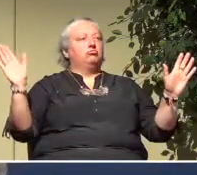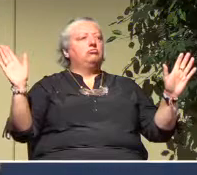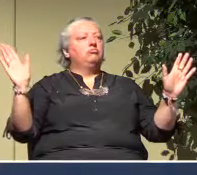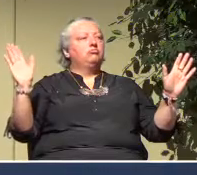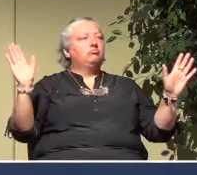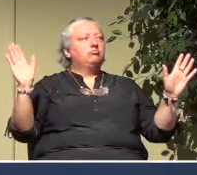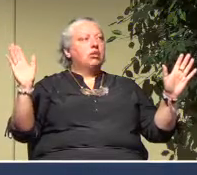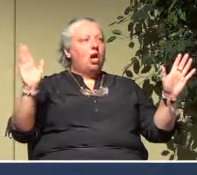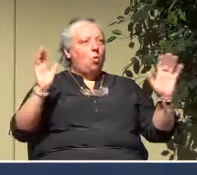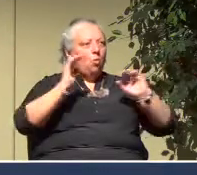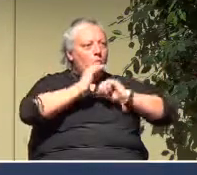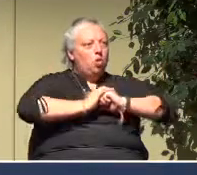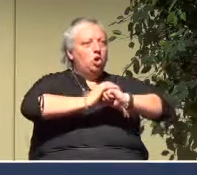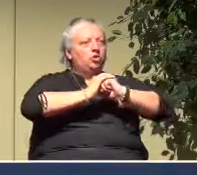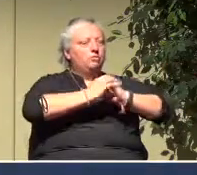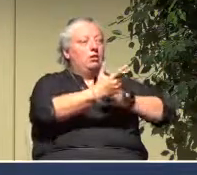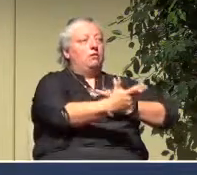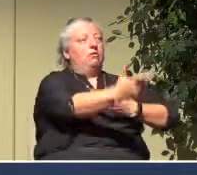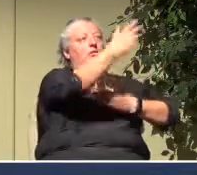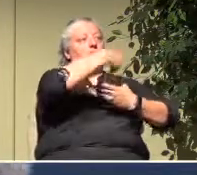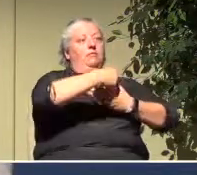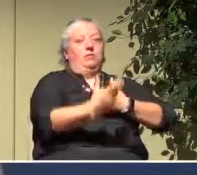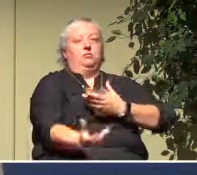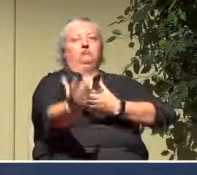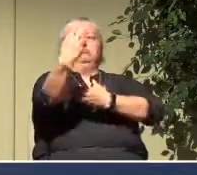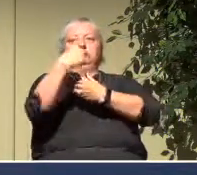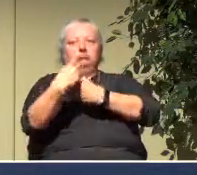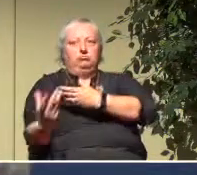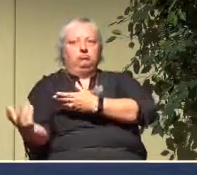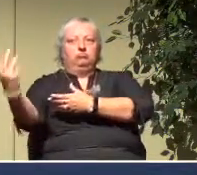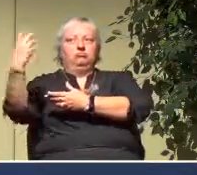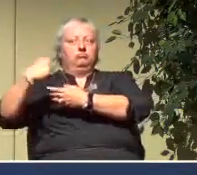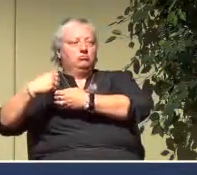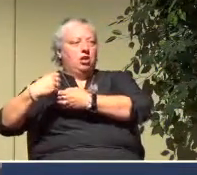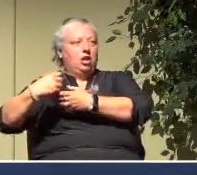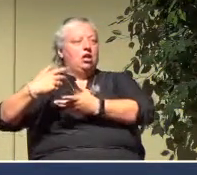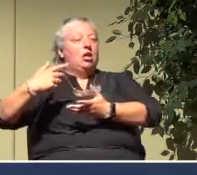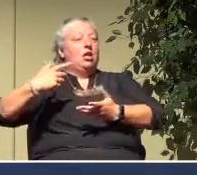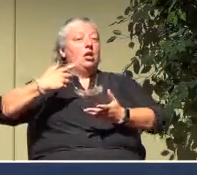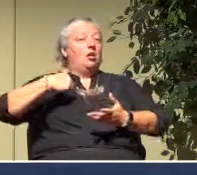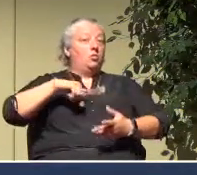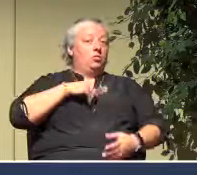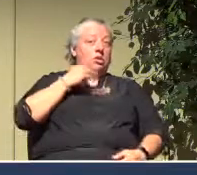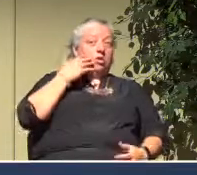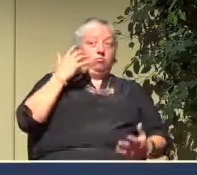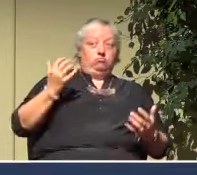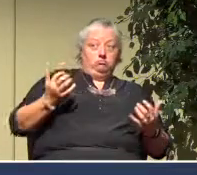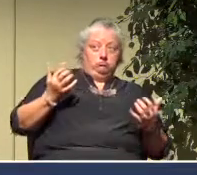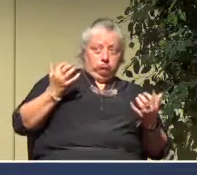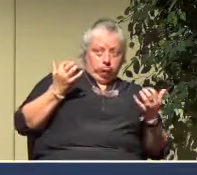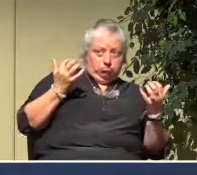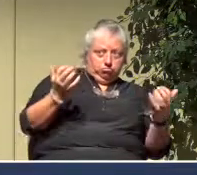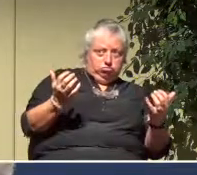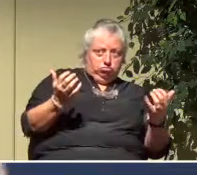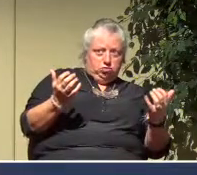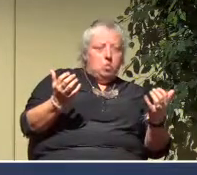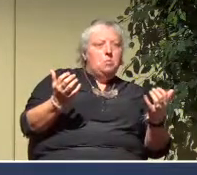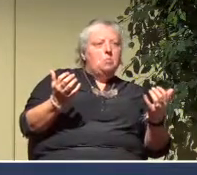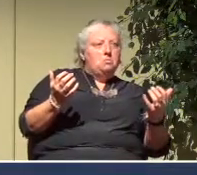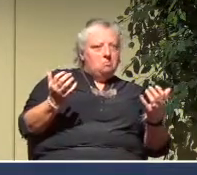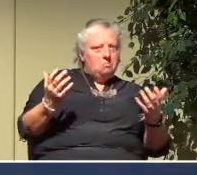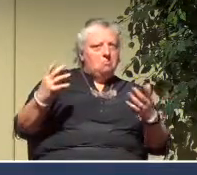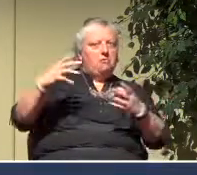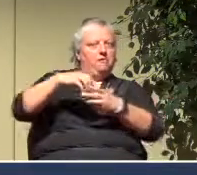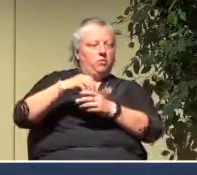some different currents that are in it. But that we know what we're doing here congregationally in terms of worship.